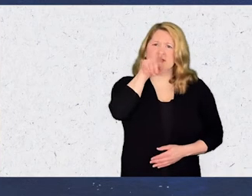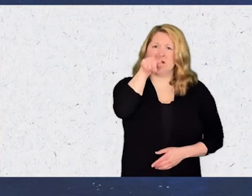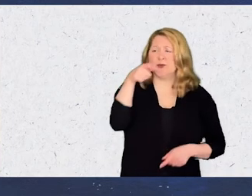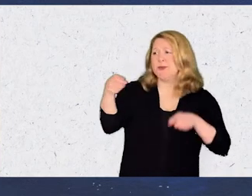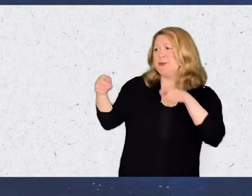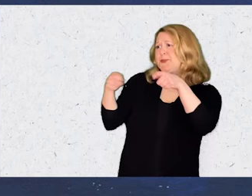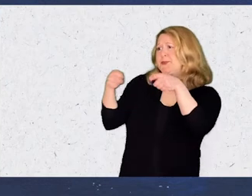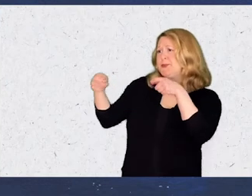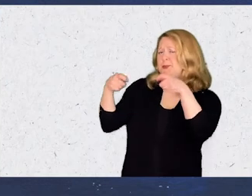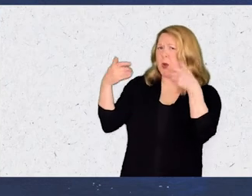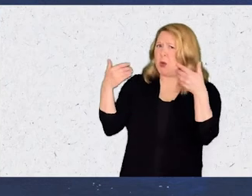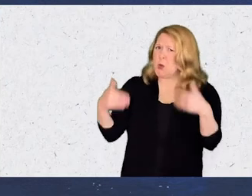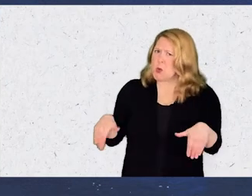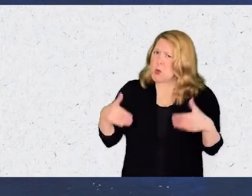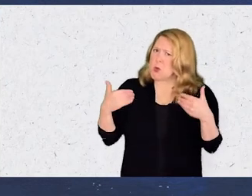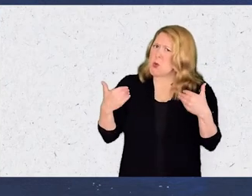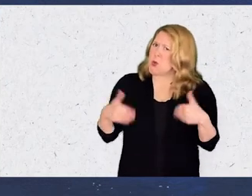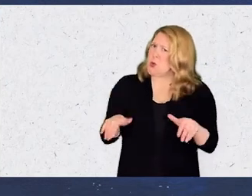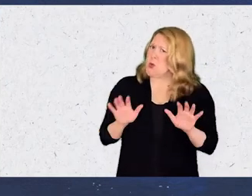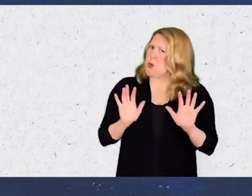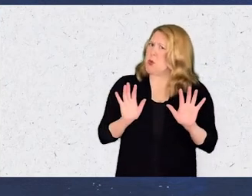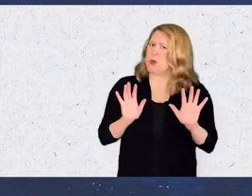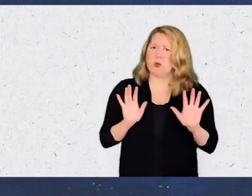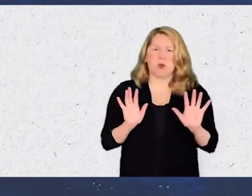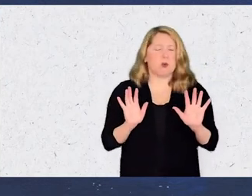A real deal. of